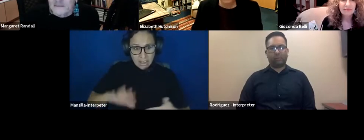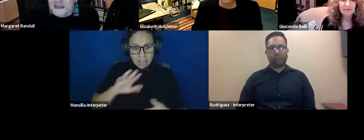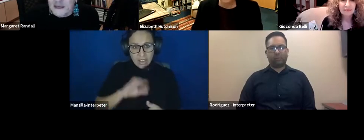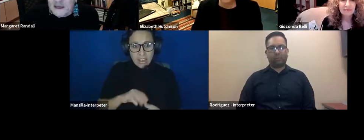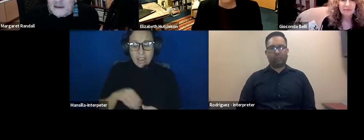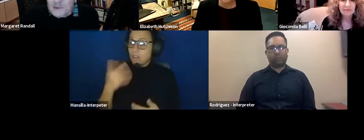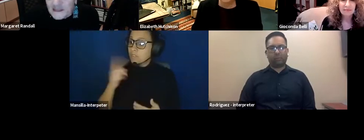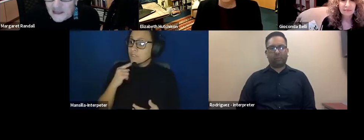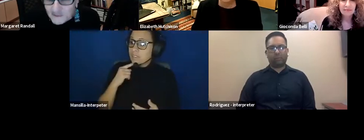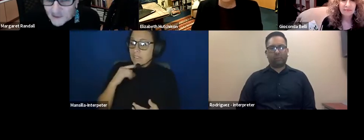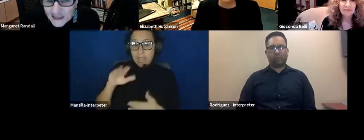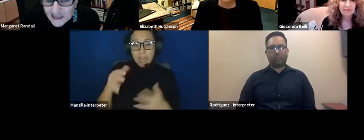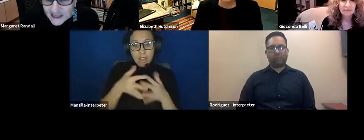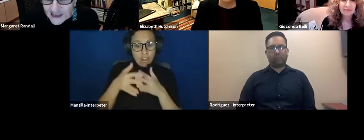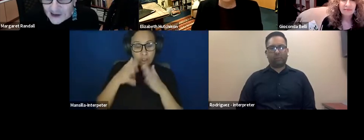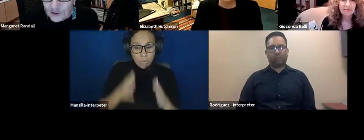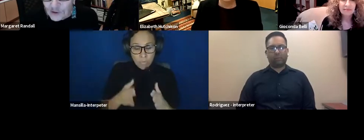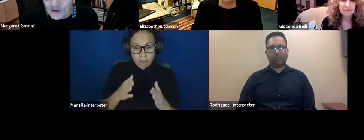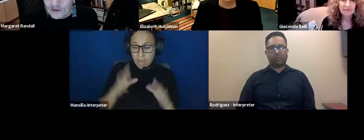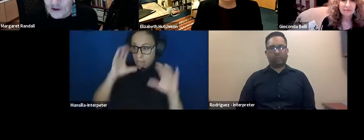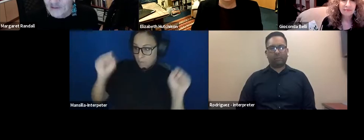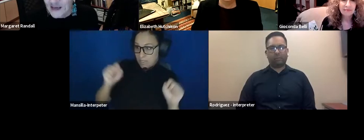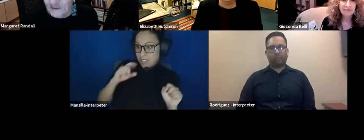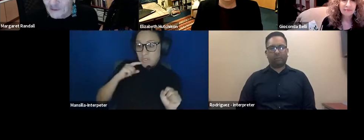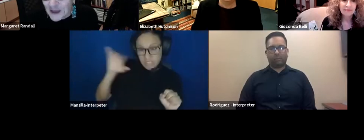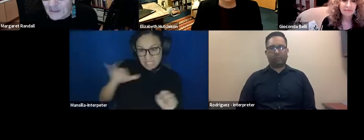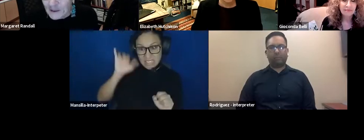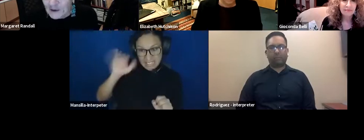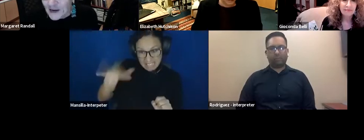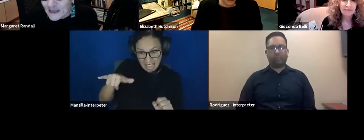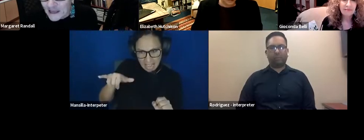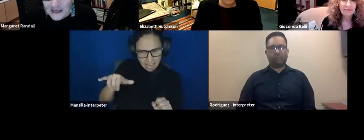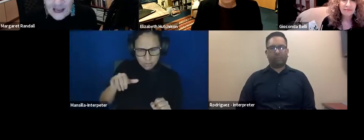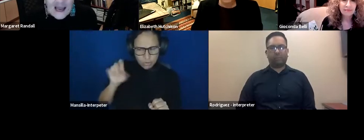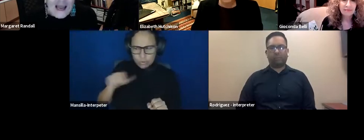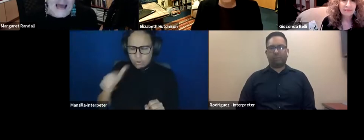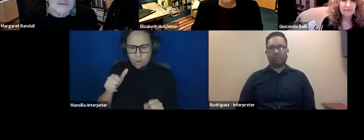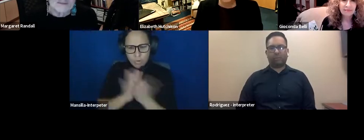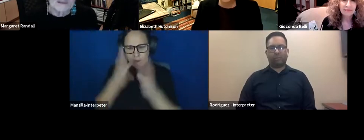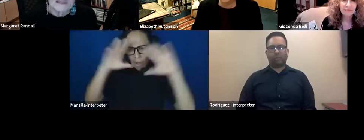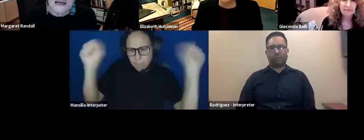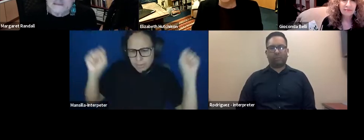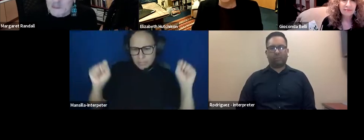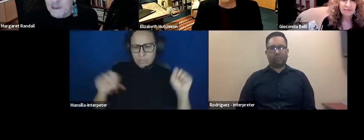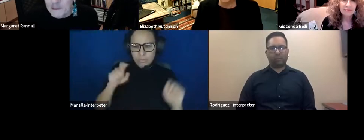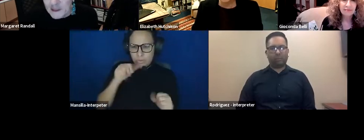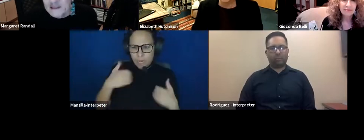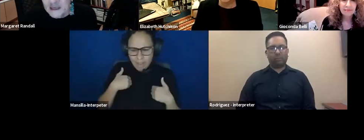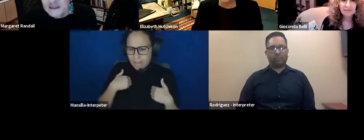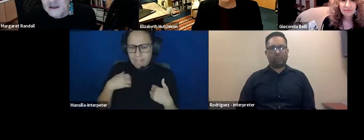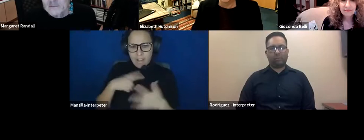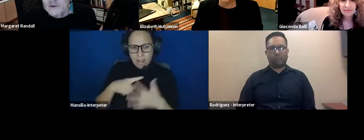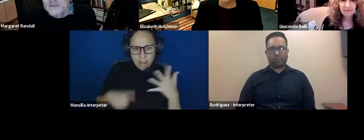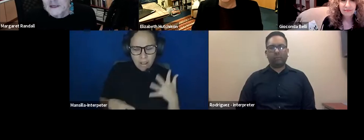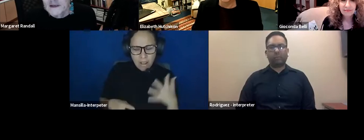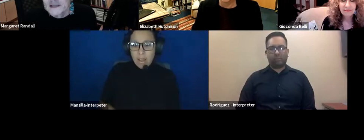fit to be president of anything or, or even head of a family or anything. And people saying to me, people in the